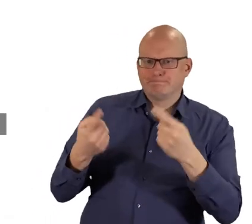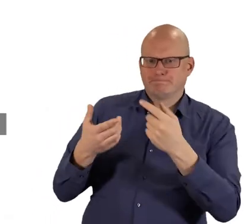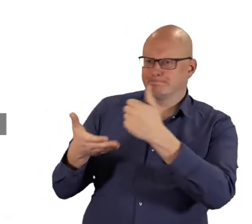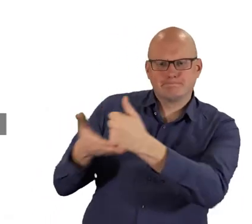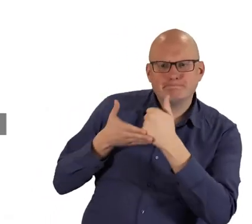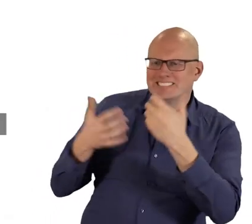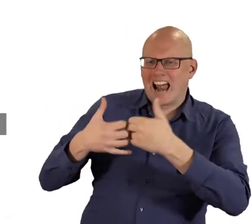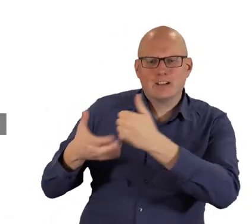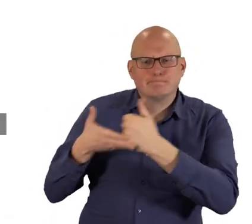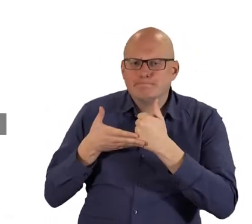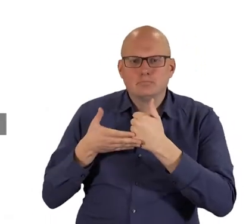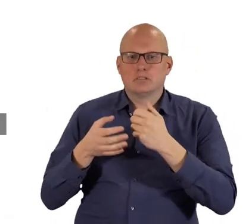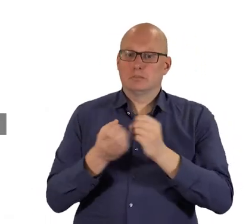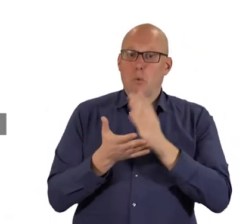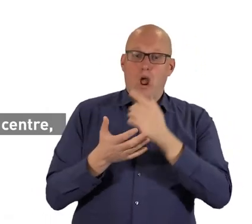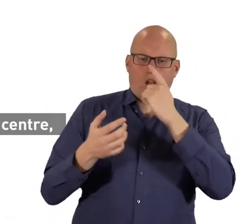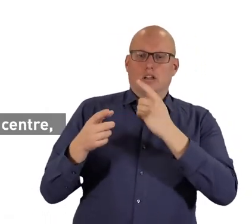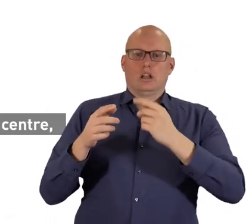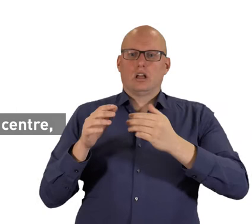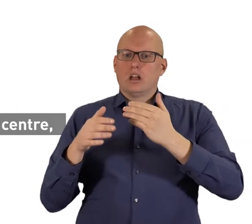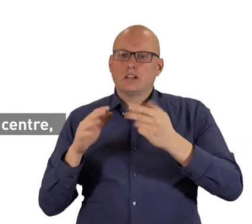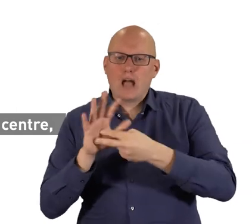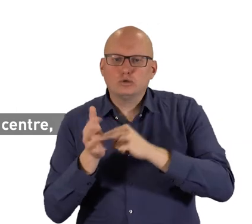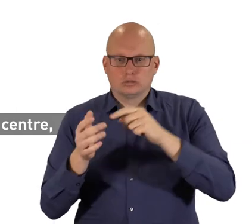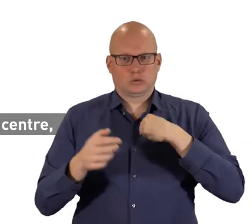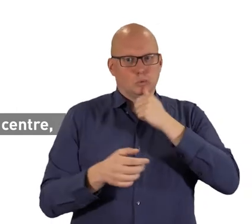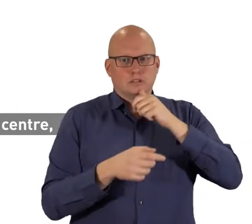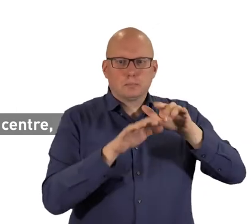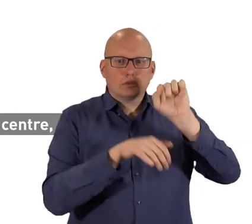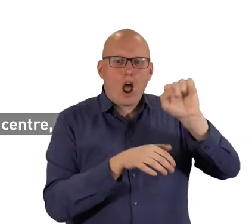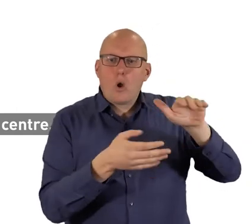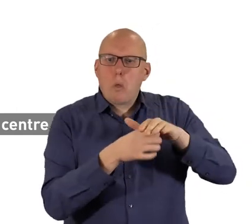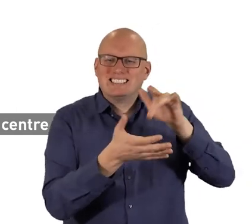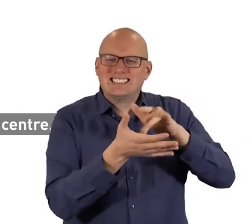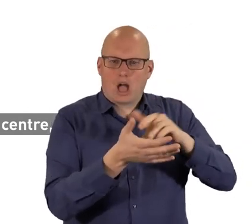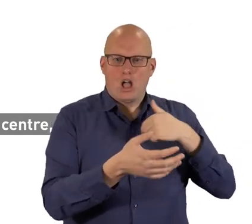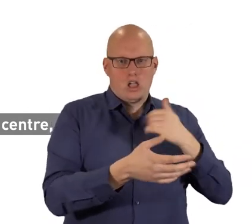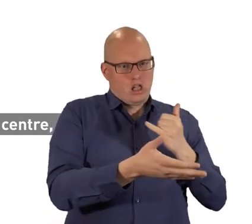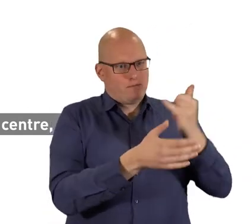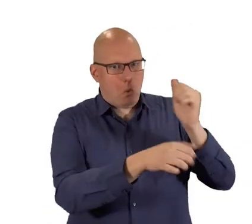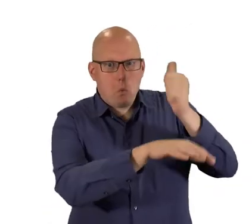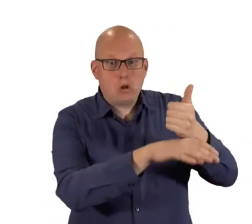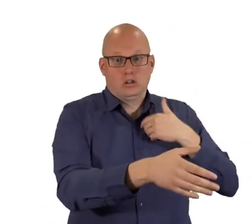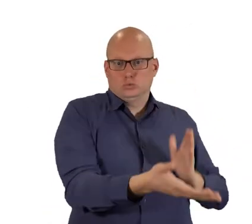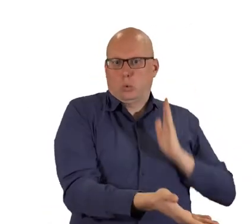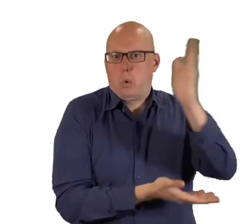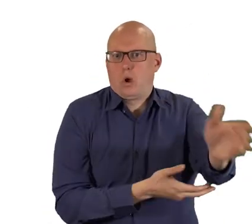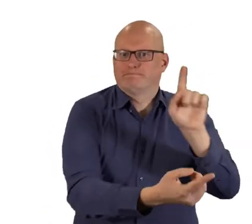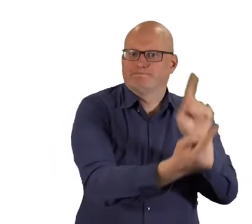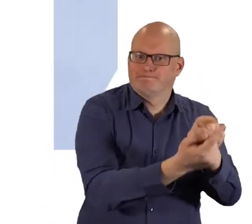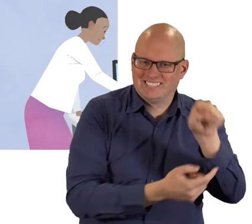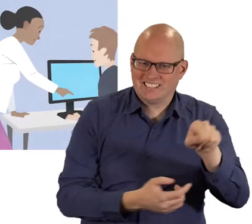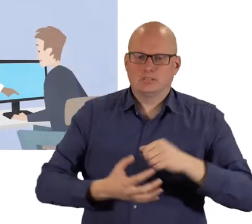they're unable to offer you technical support they'll either arrange for you to use a computer in your local centre, set up a telephone